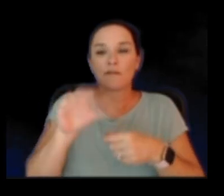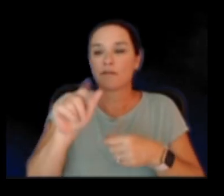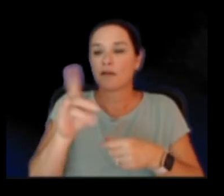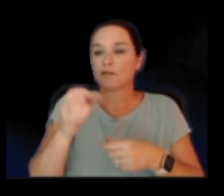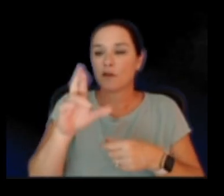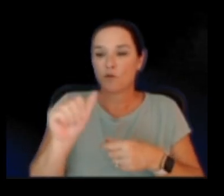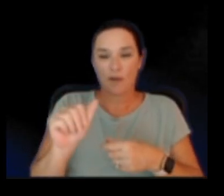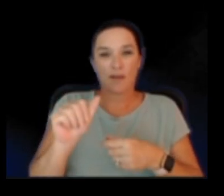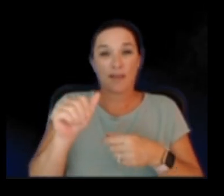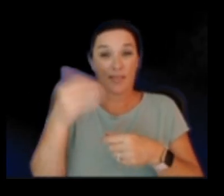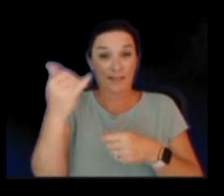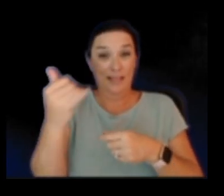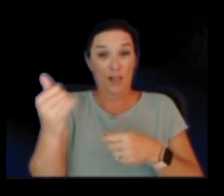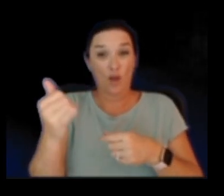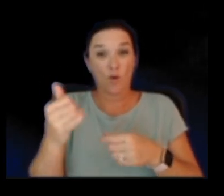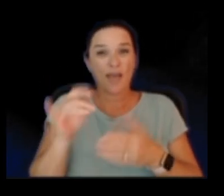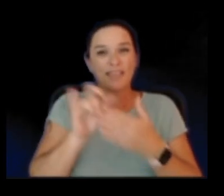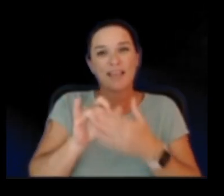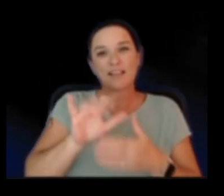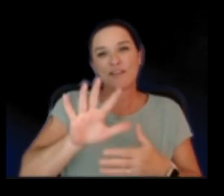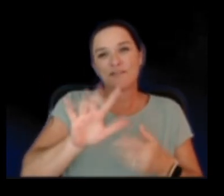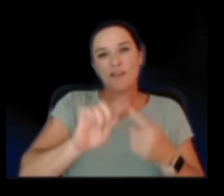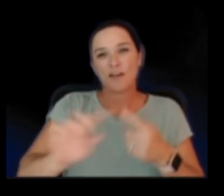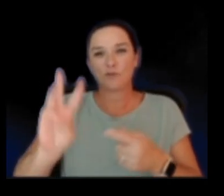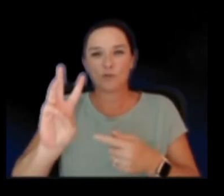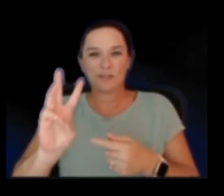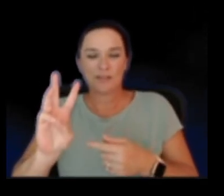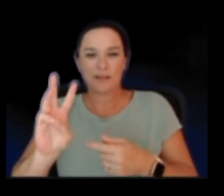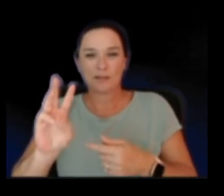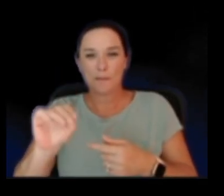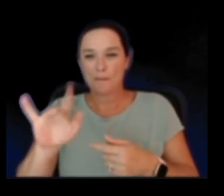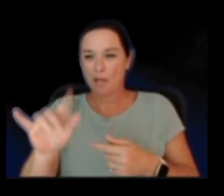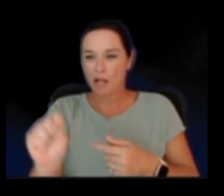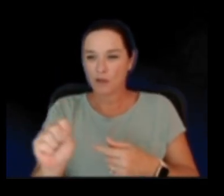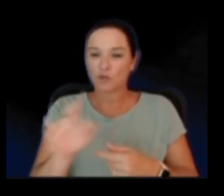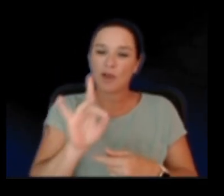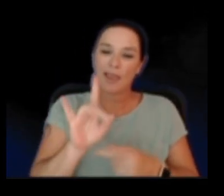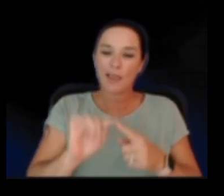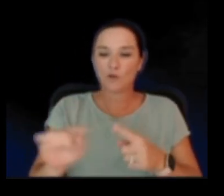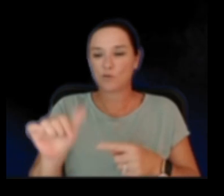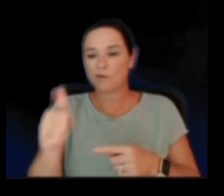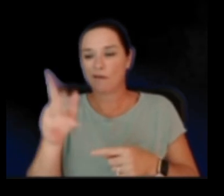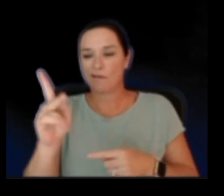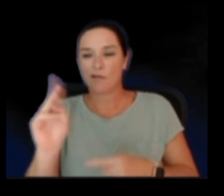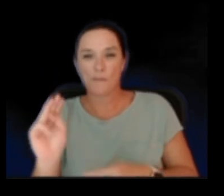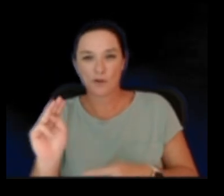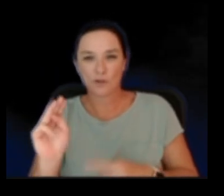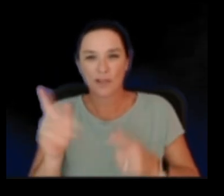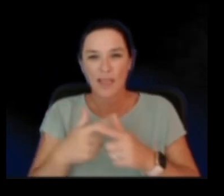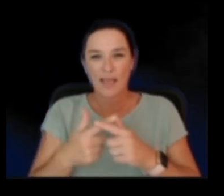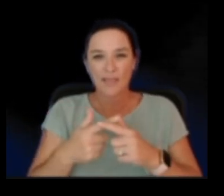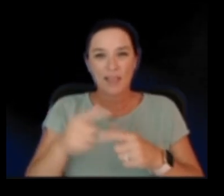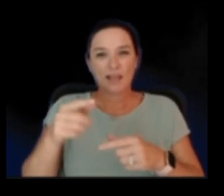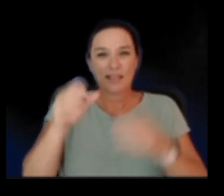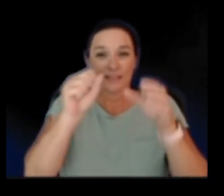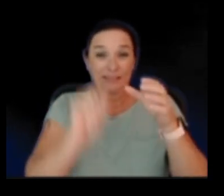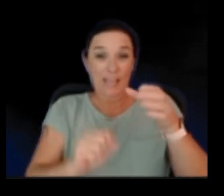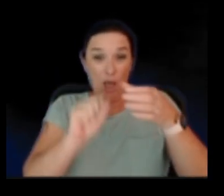Deeper down, this is a depth of five to six miles or eight to 10 kilometers. And the South Caldera showing an orange here,